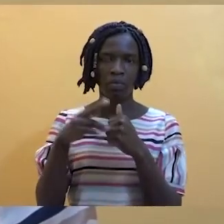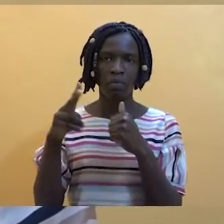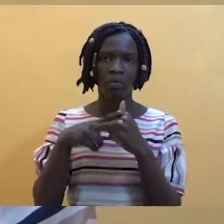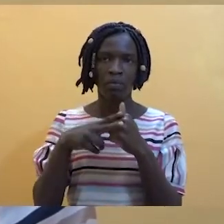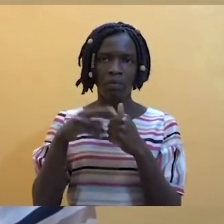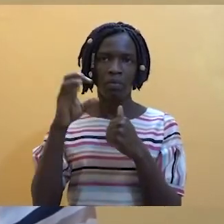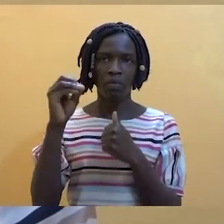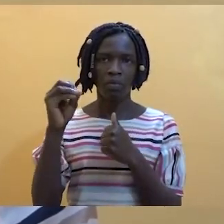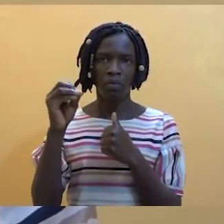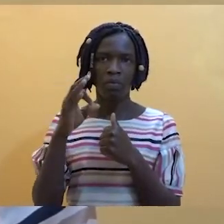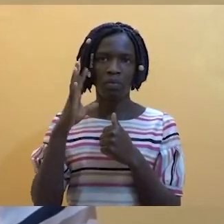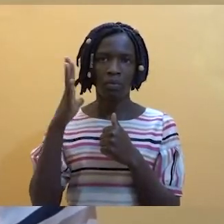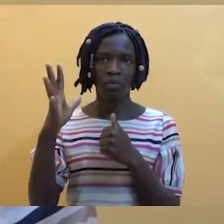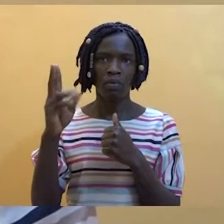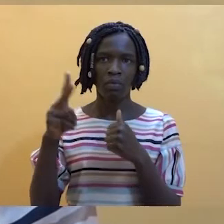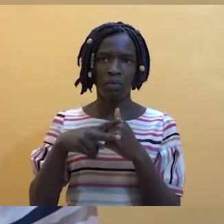Yvonne Feed Drive.